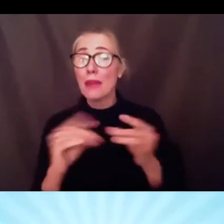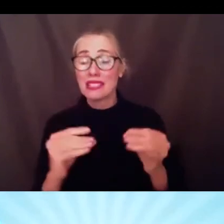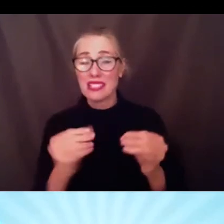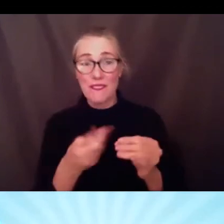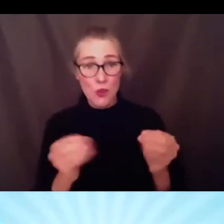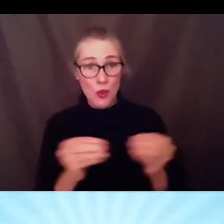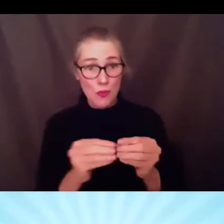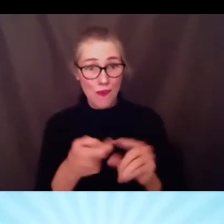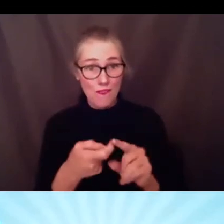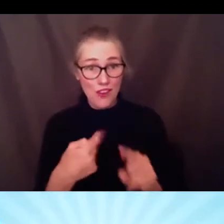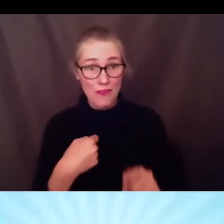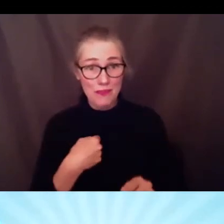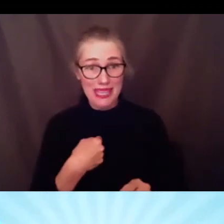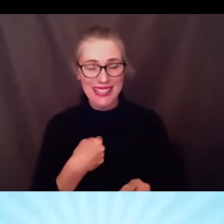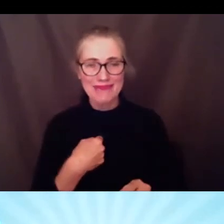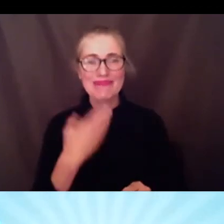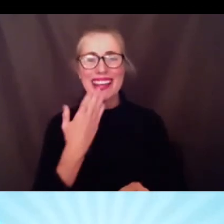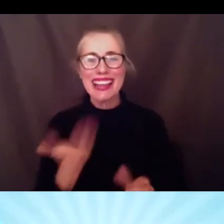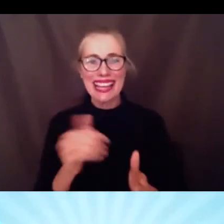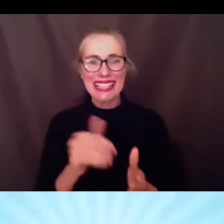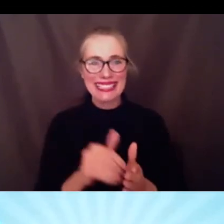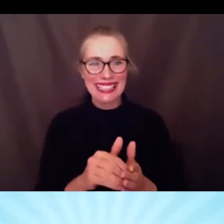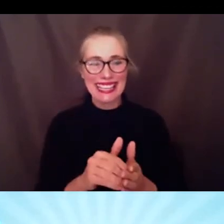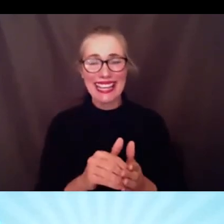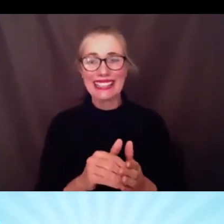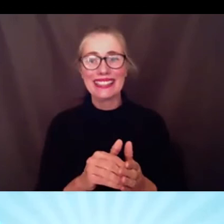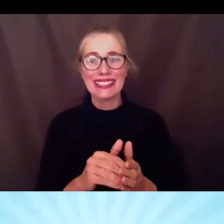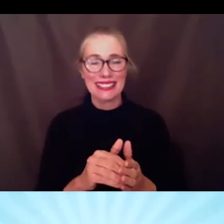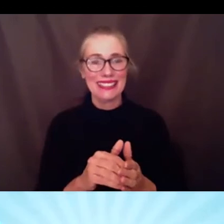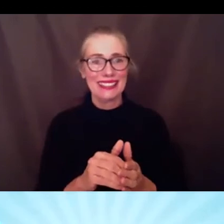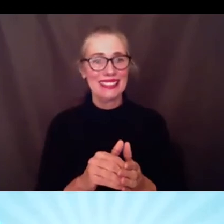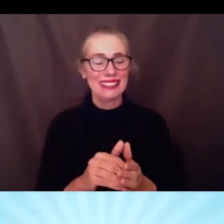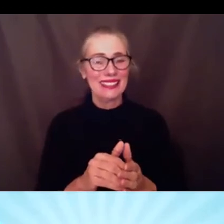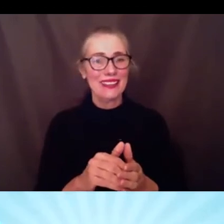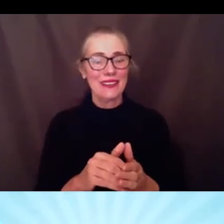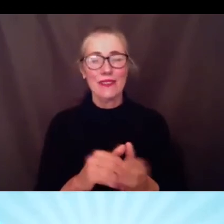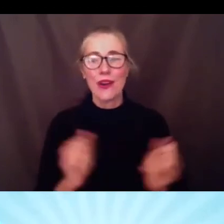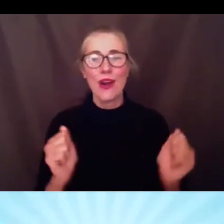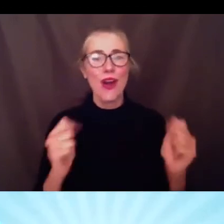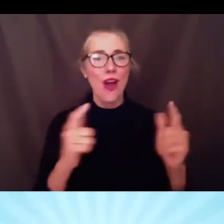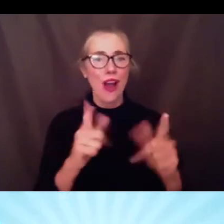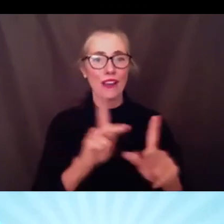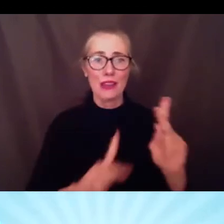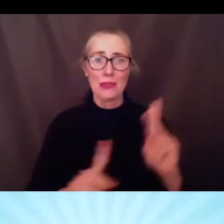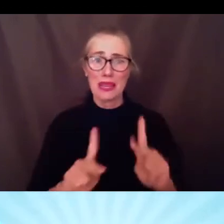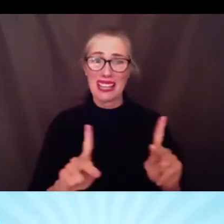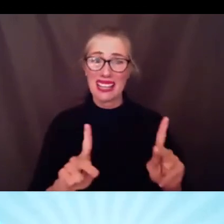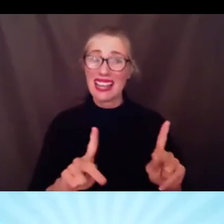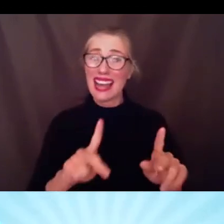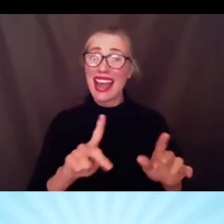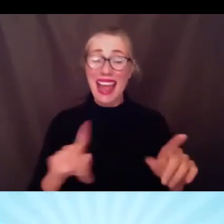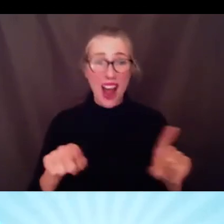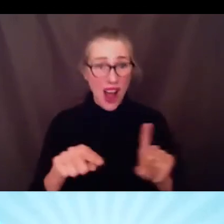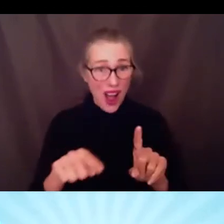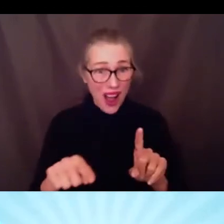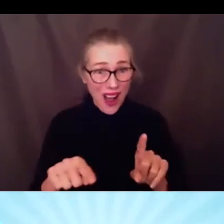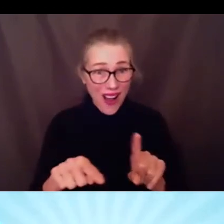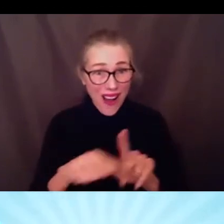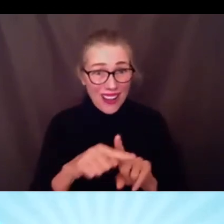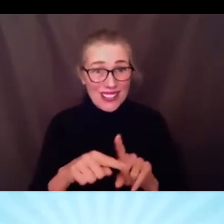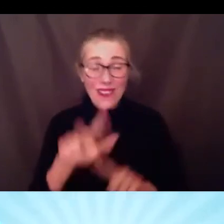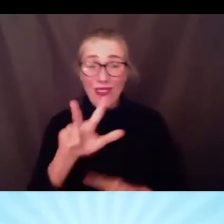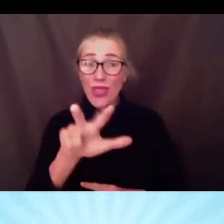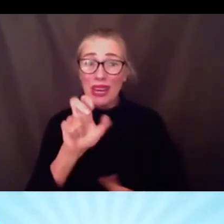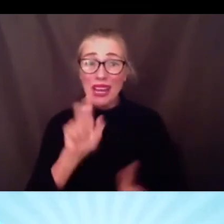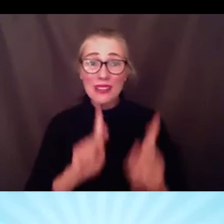first of all uh thank you again to everyone and also i should say thank you to the almost 300 people who are sticking with us tonight